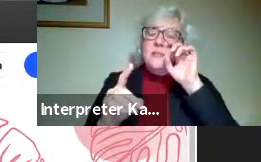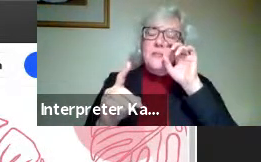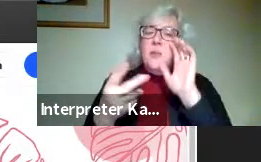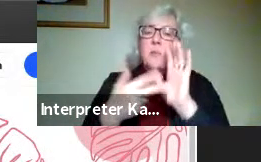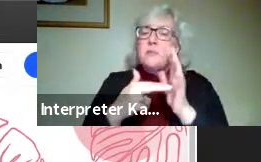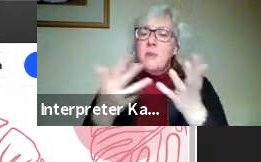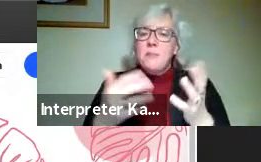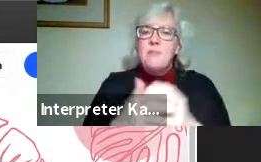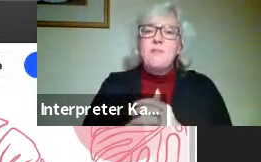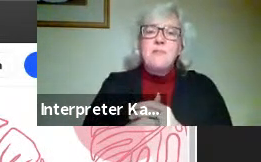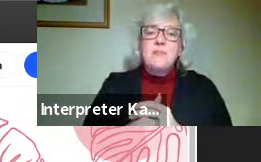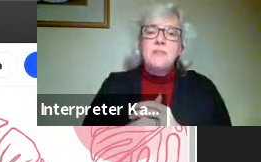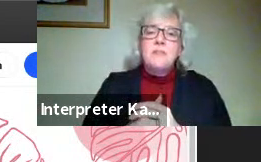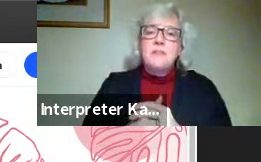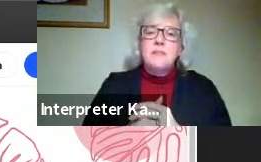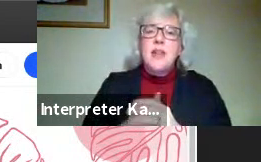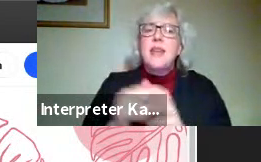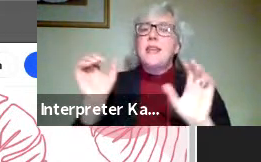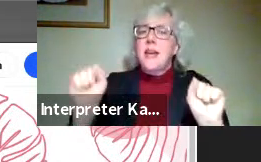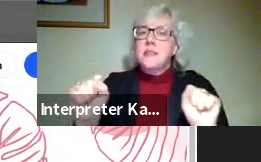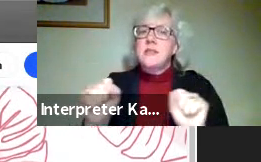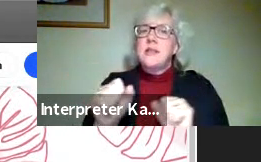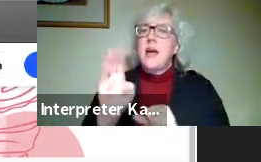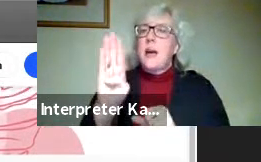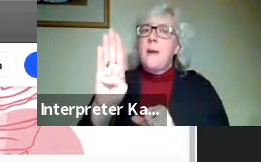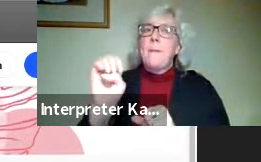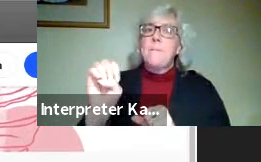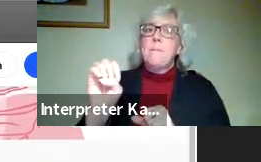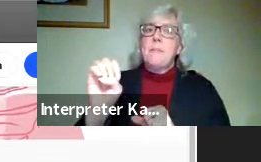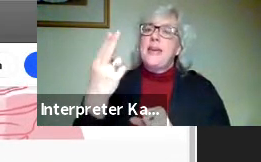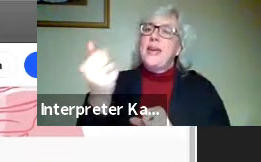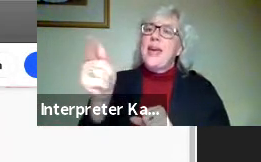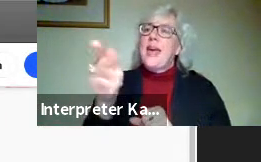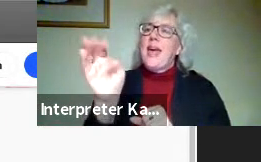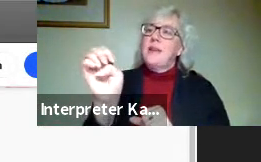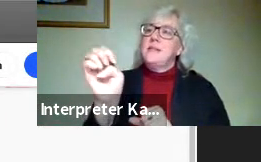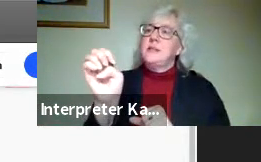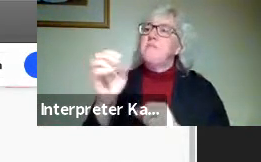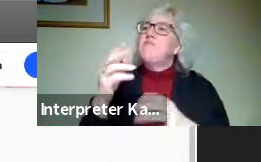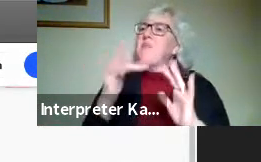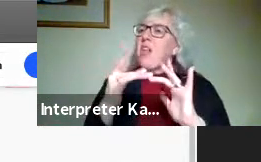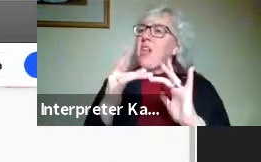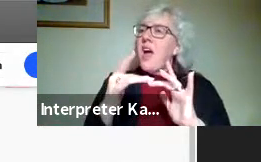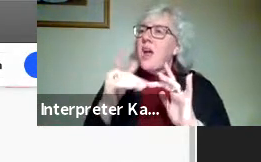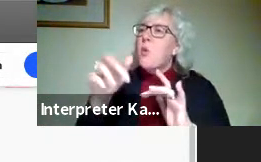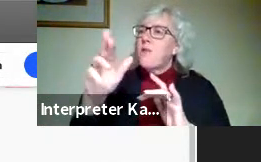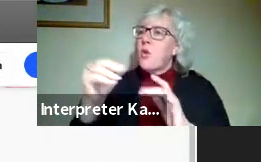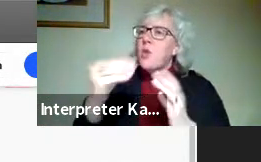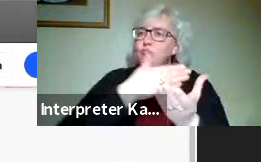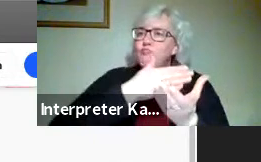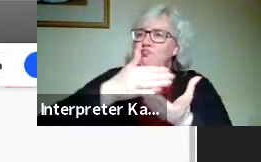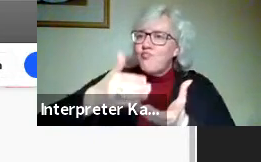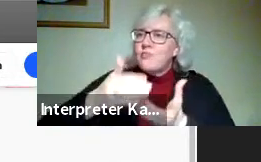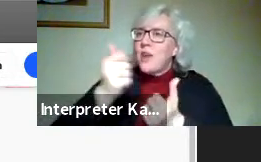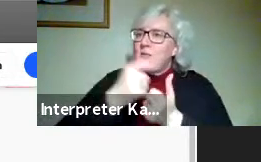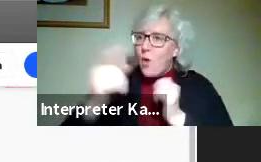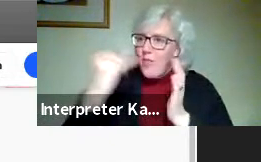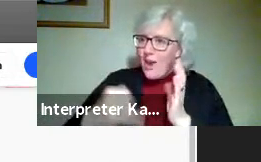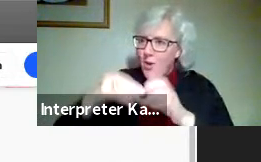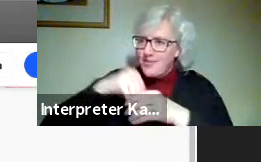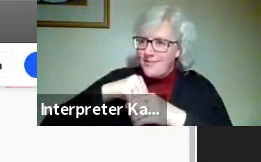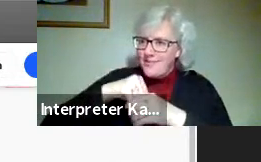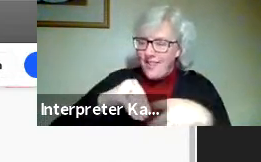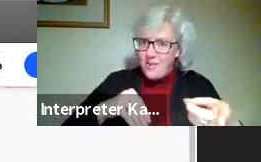page? Yes. So Behance is our online portfolio. And then students will,